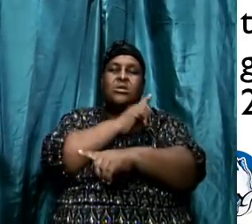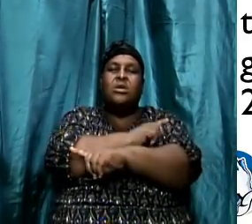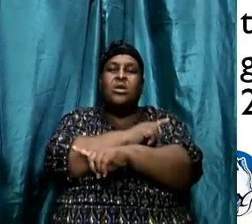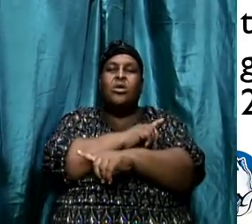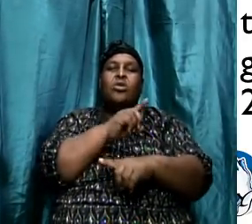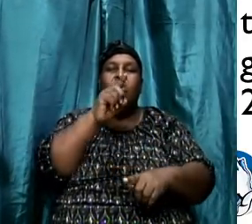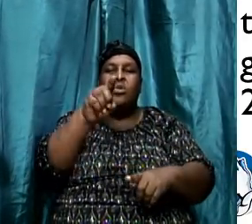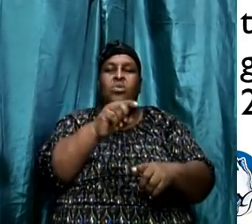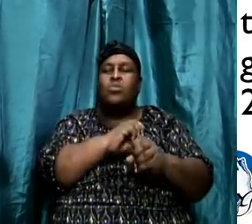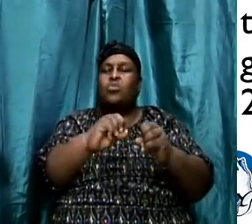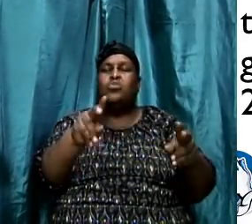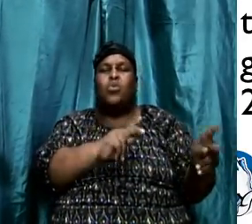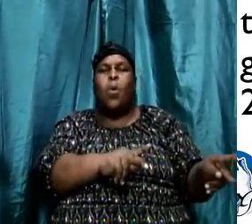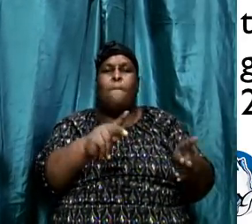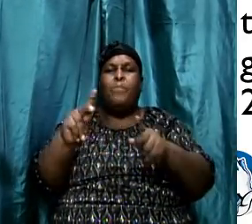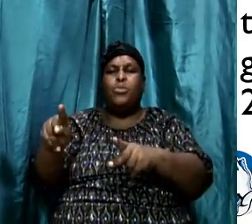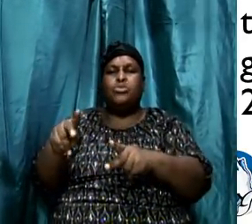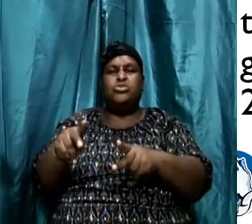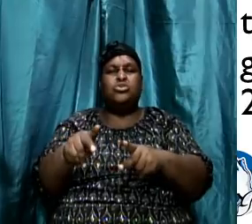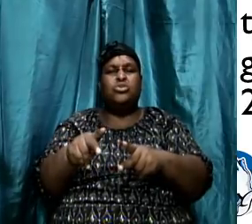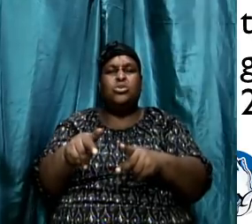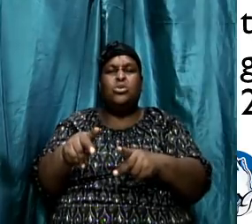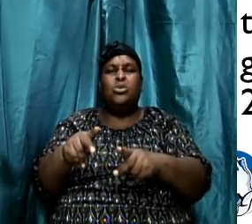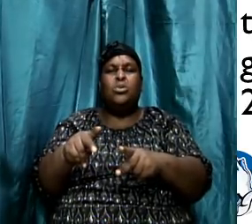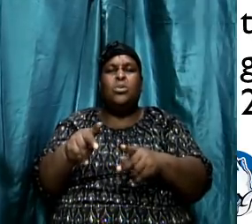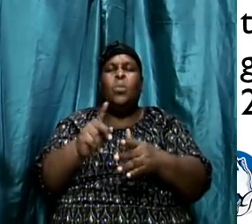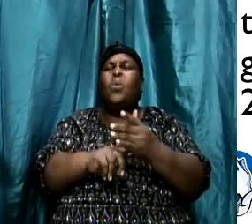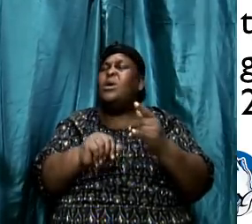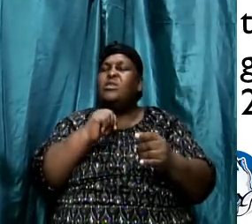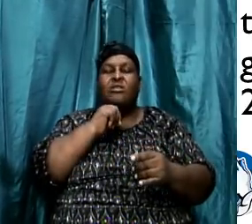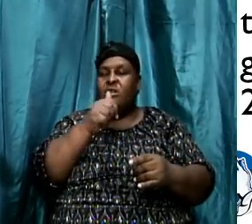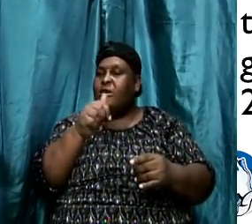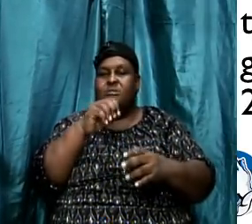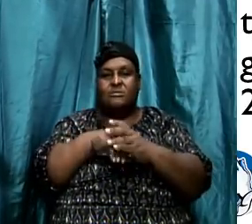not insert into the verse more than that is actually there.